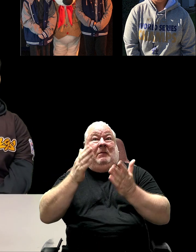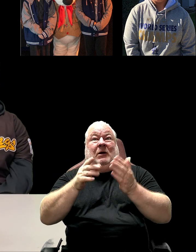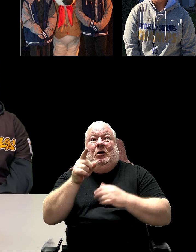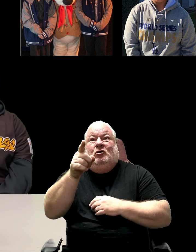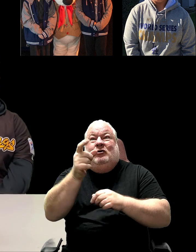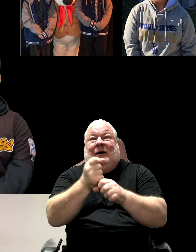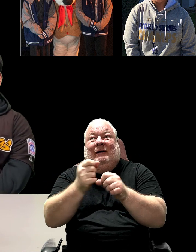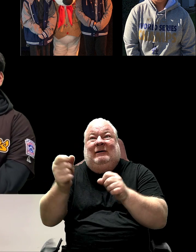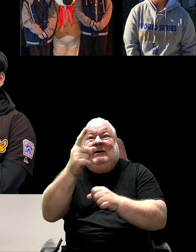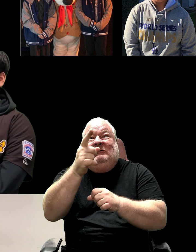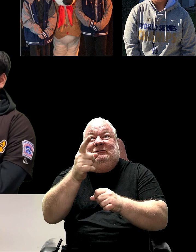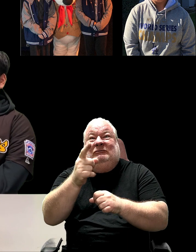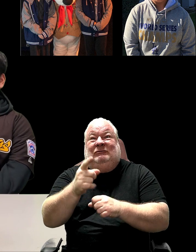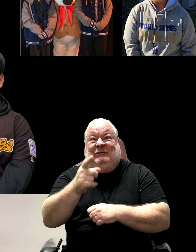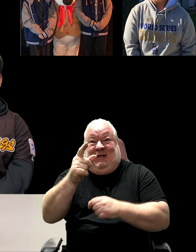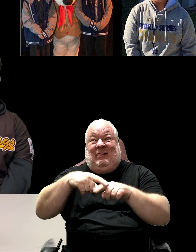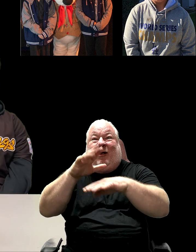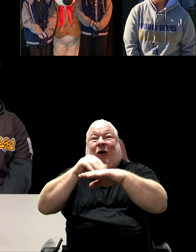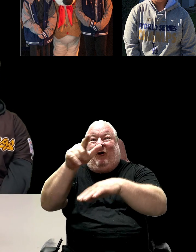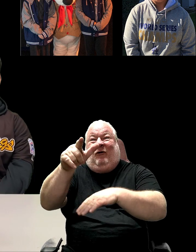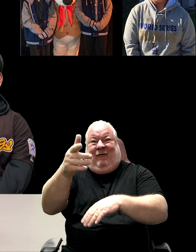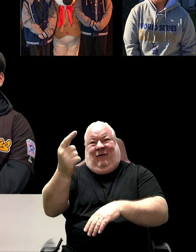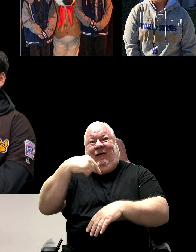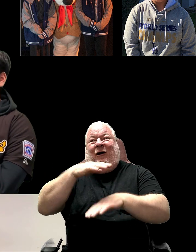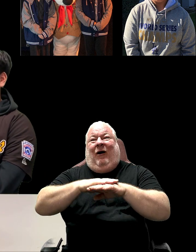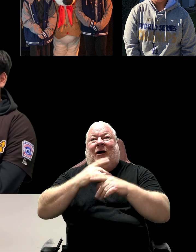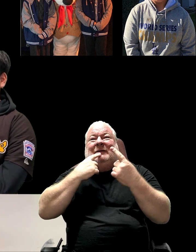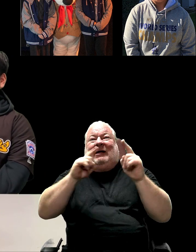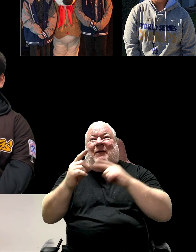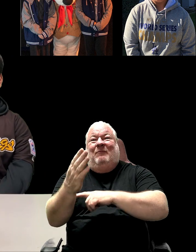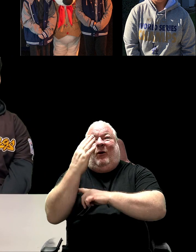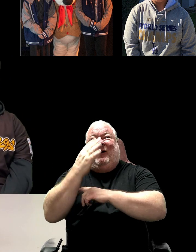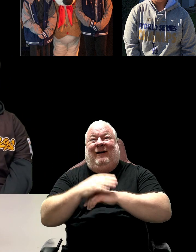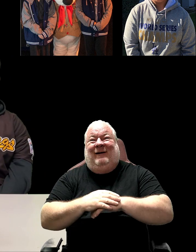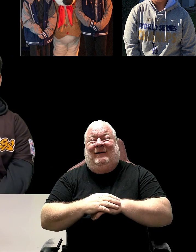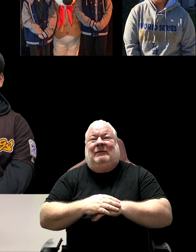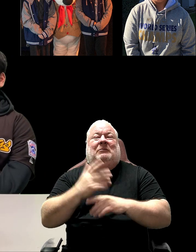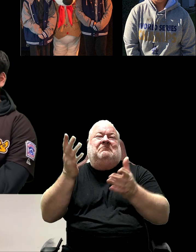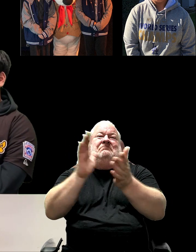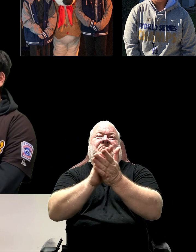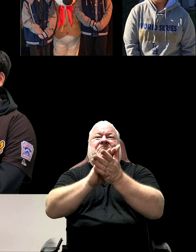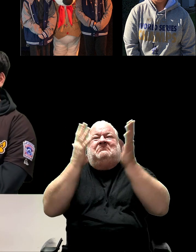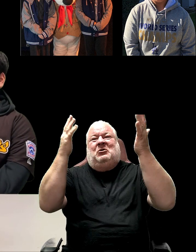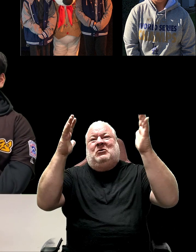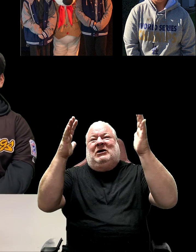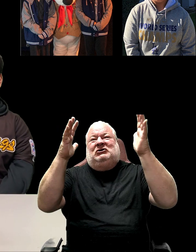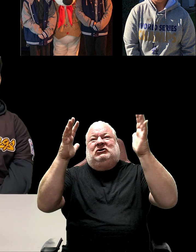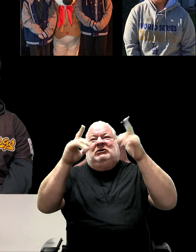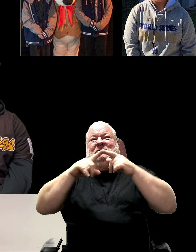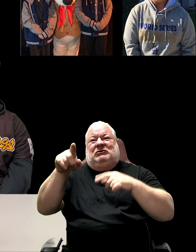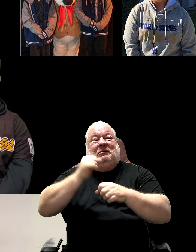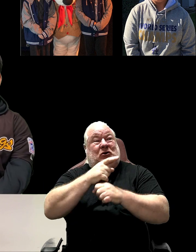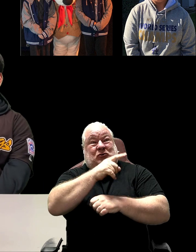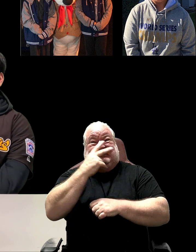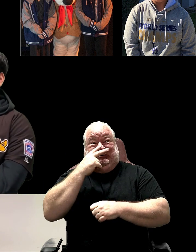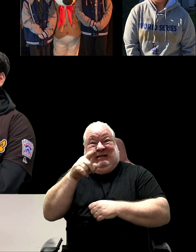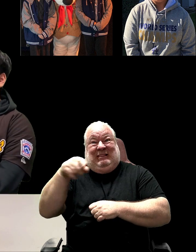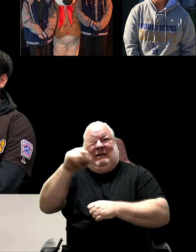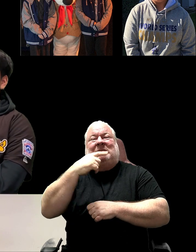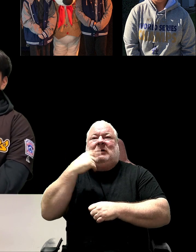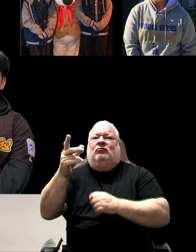might be you next year who's sitting where these scholars are. Again, want to say congratulations. And scholars, make sure you tell them